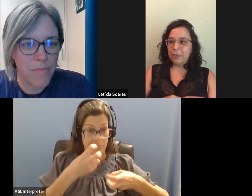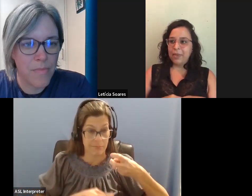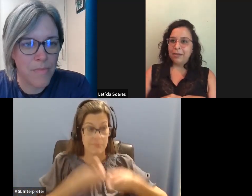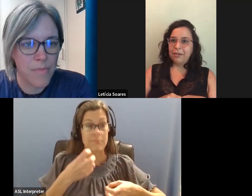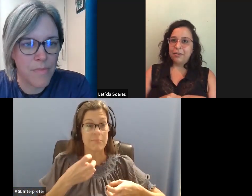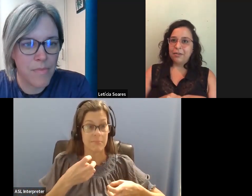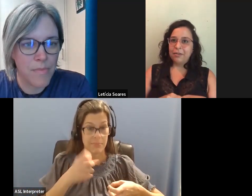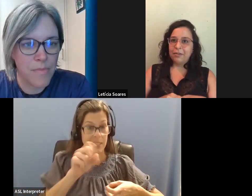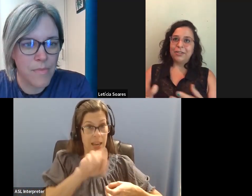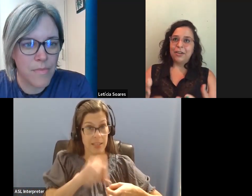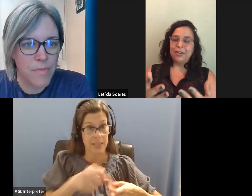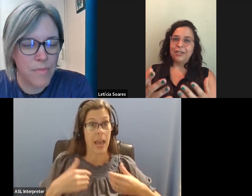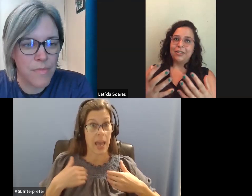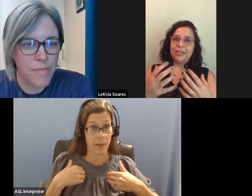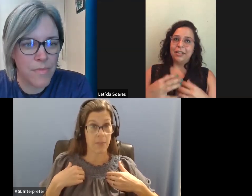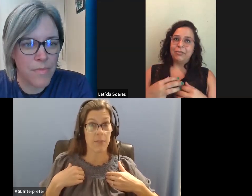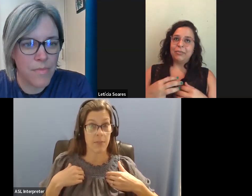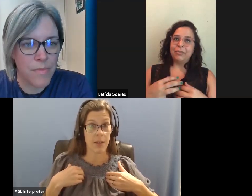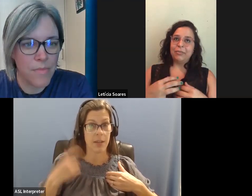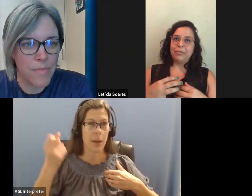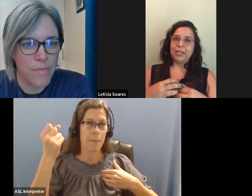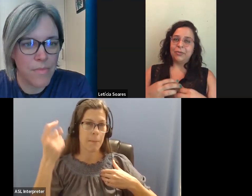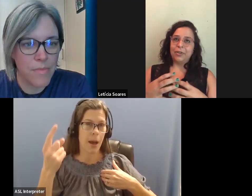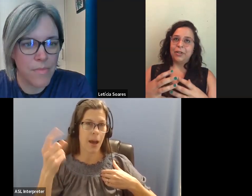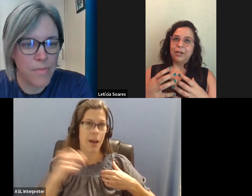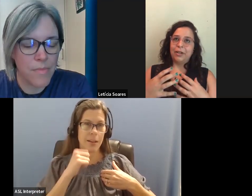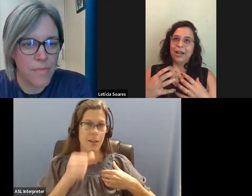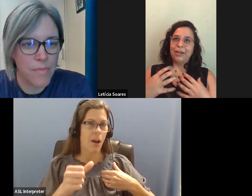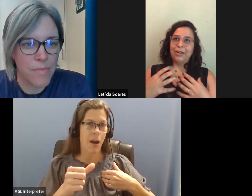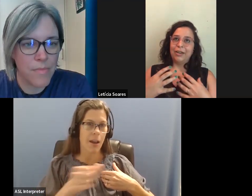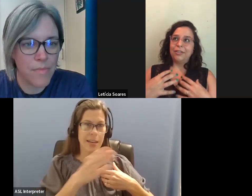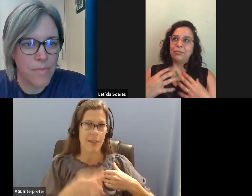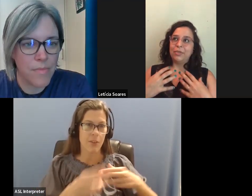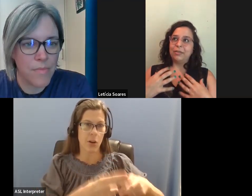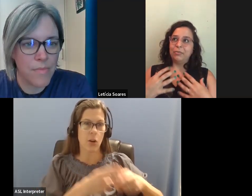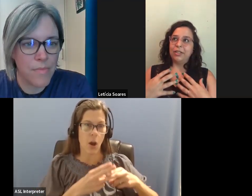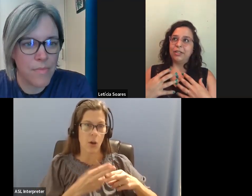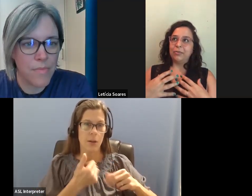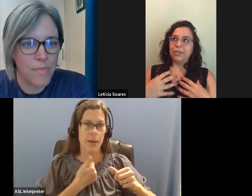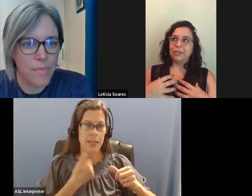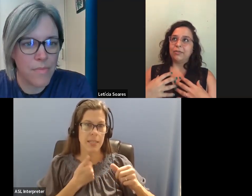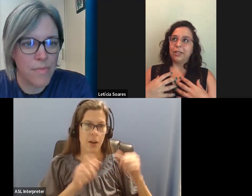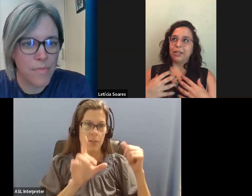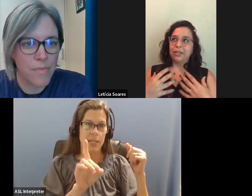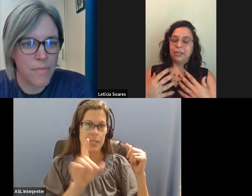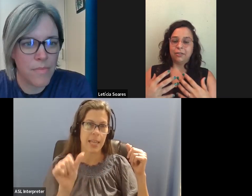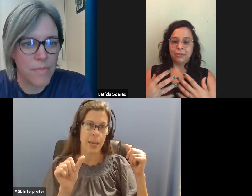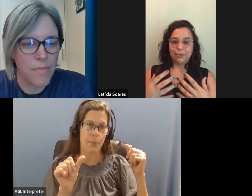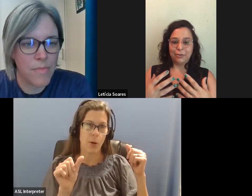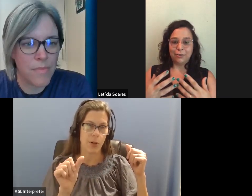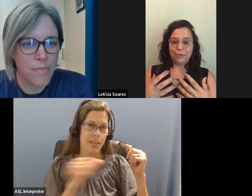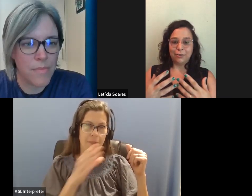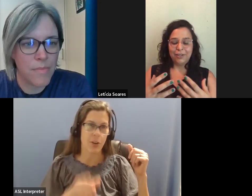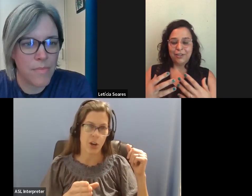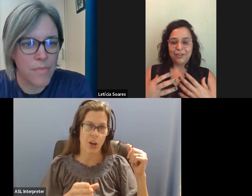I did not see myself, uh, I thought disability was something